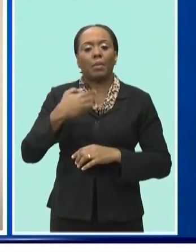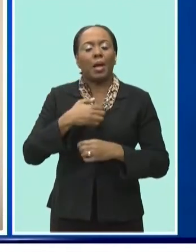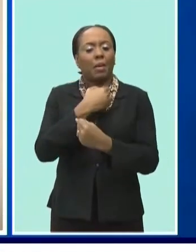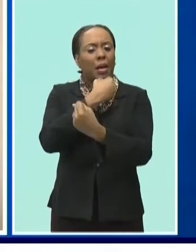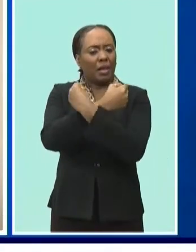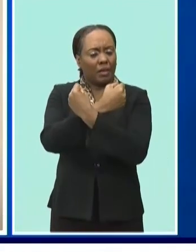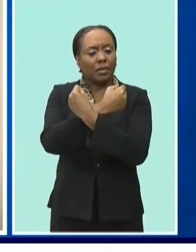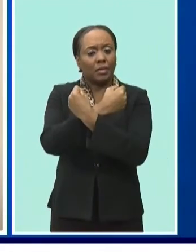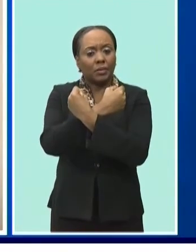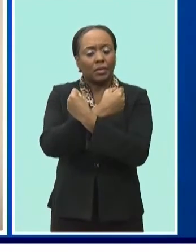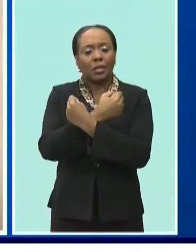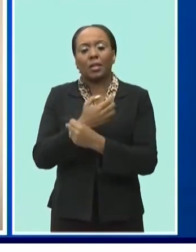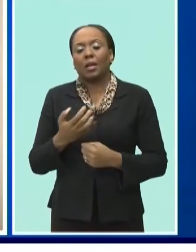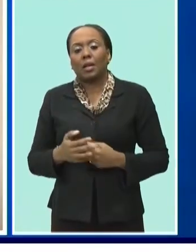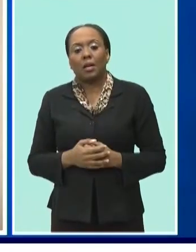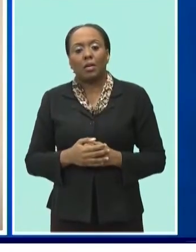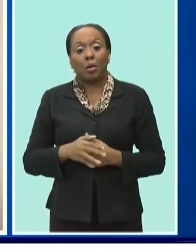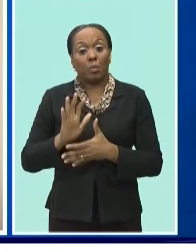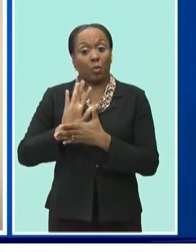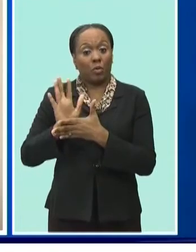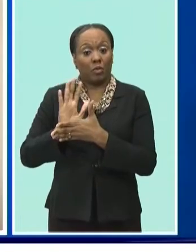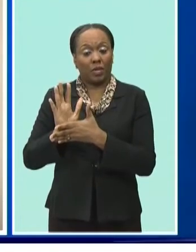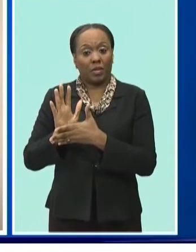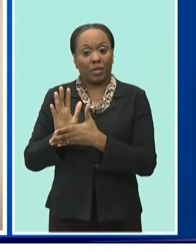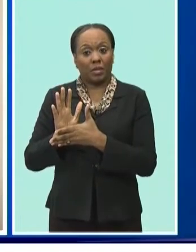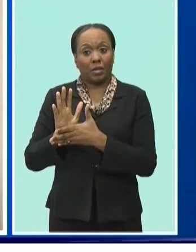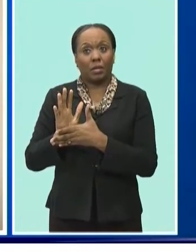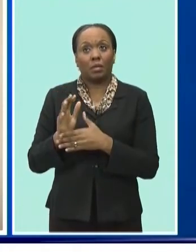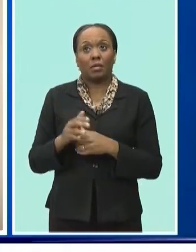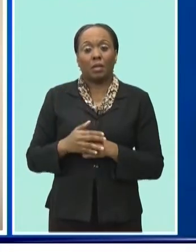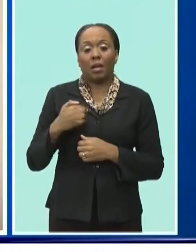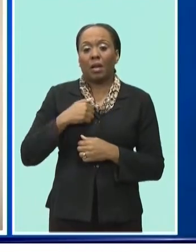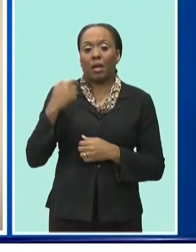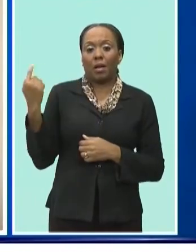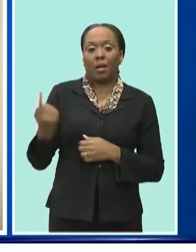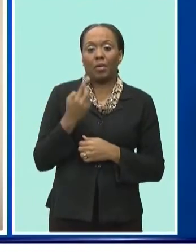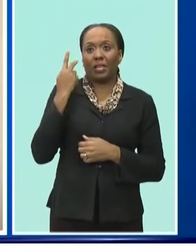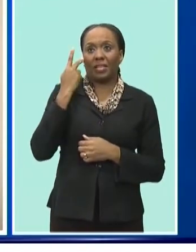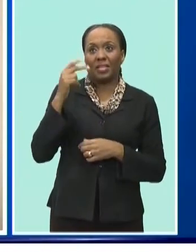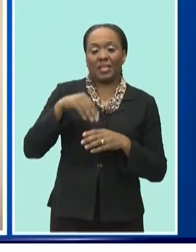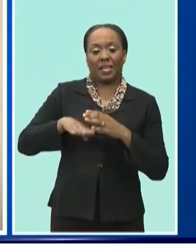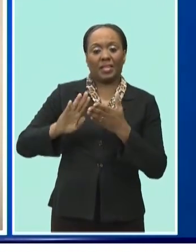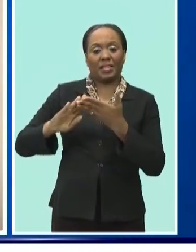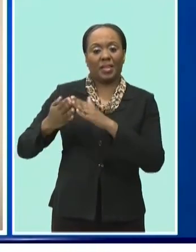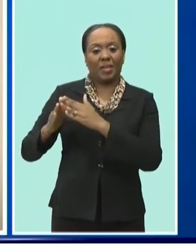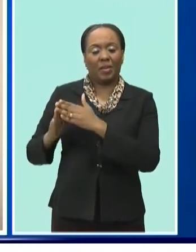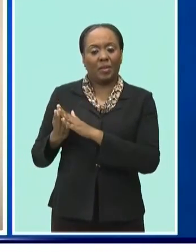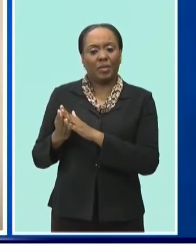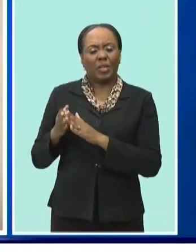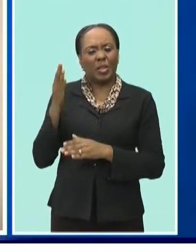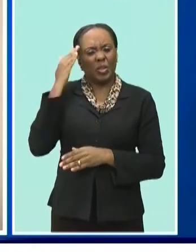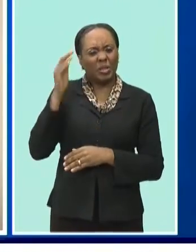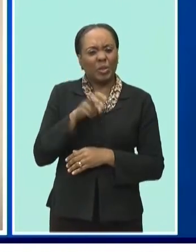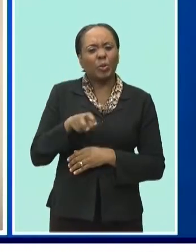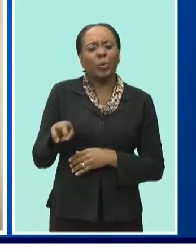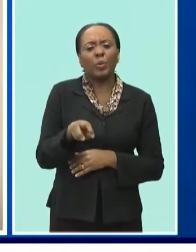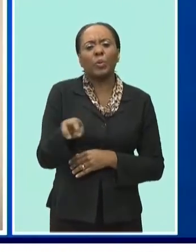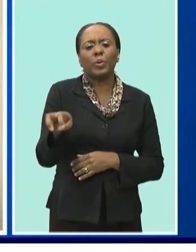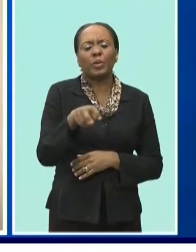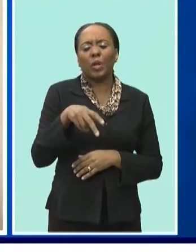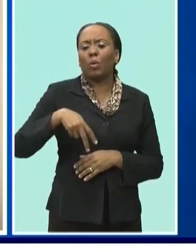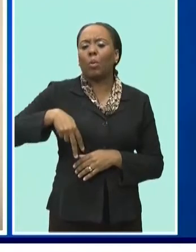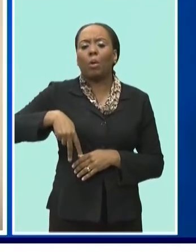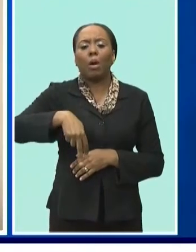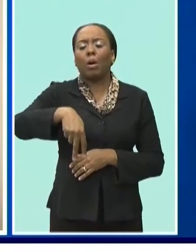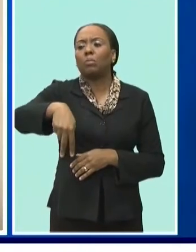U.S. embassy. We also have, I always see in town, I always see Mr. Travel Marshall, he does those tours. Yes, And we have to be able